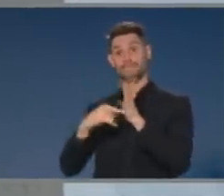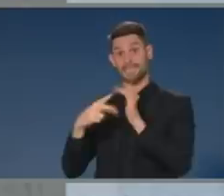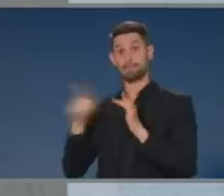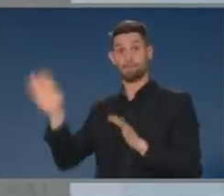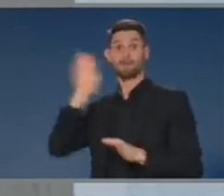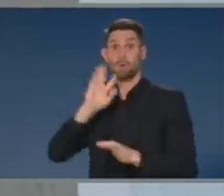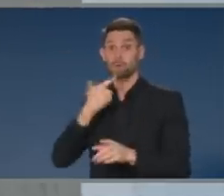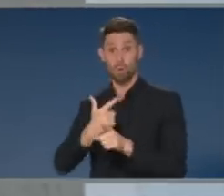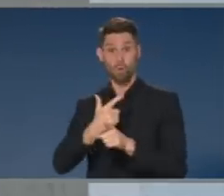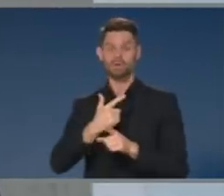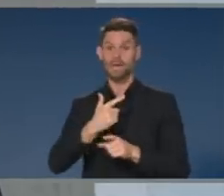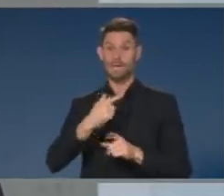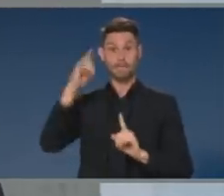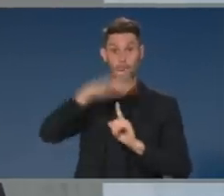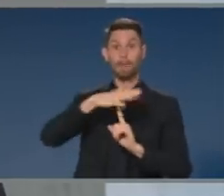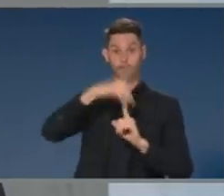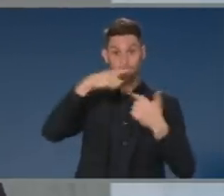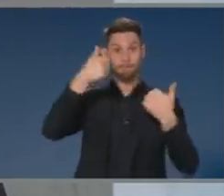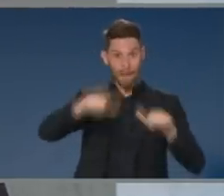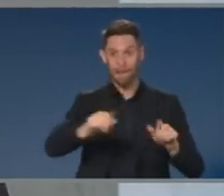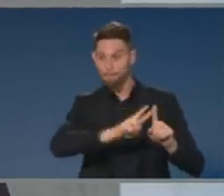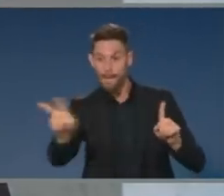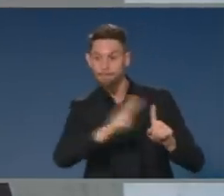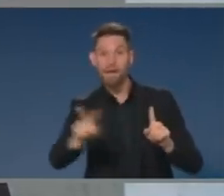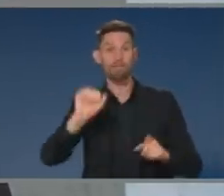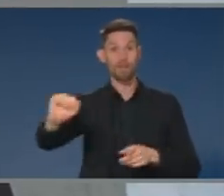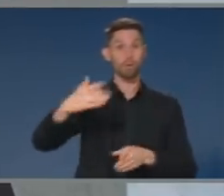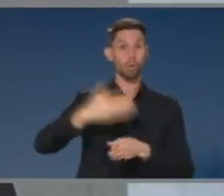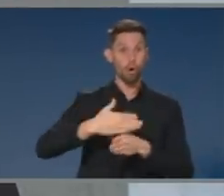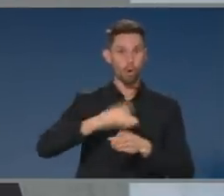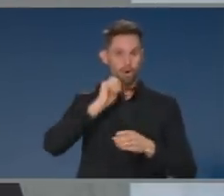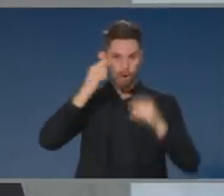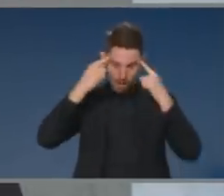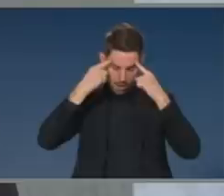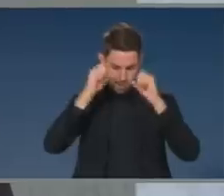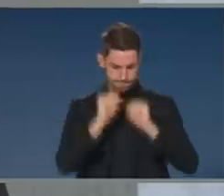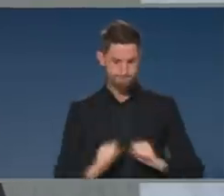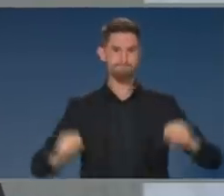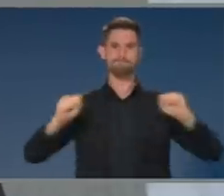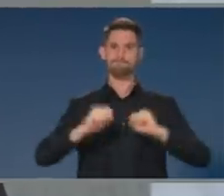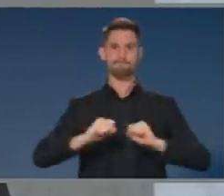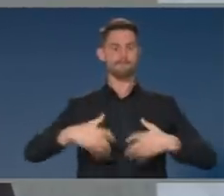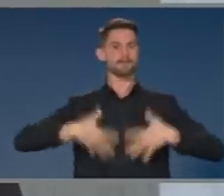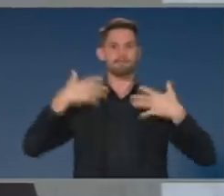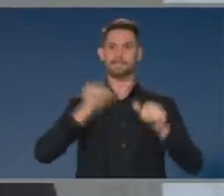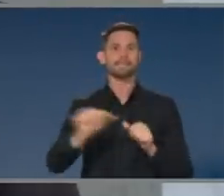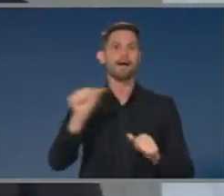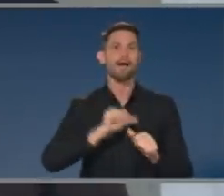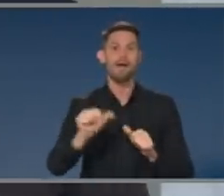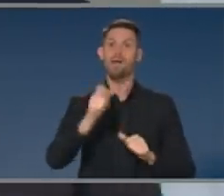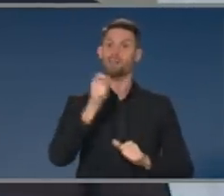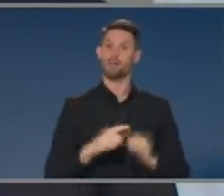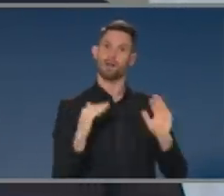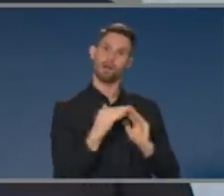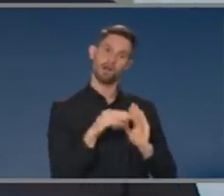able to reopen the economy, that's also good for the mental health of young people, to provide that hope and that opportunity and to provide some certainty